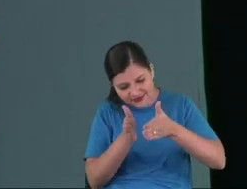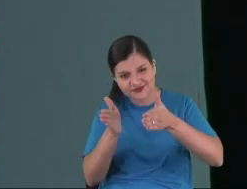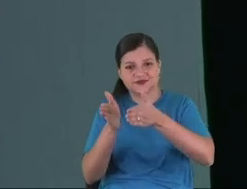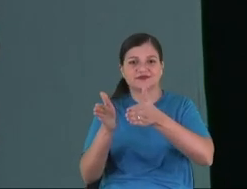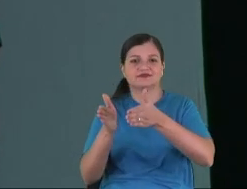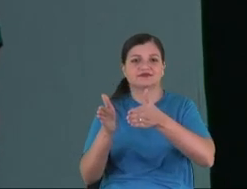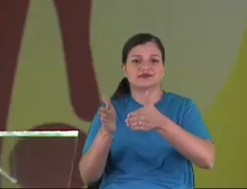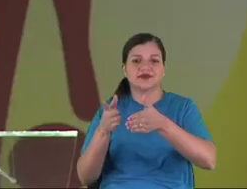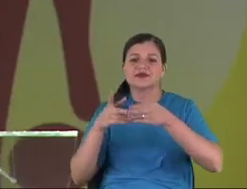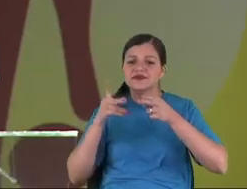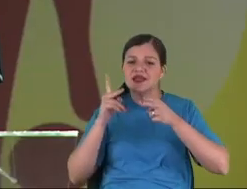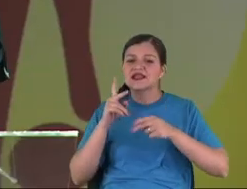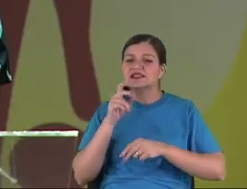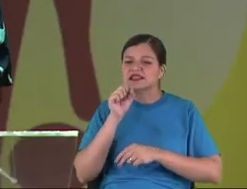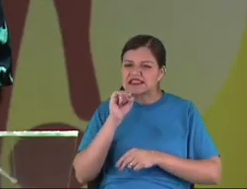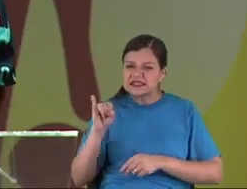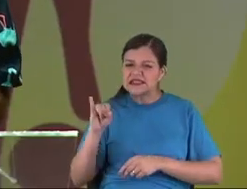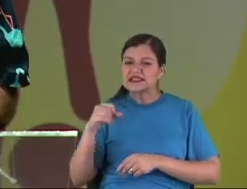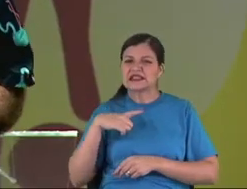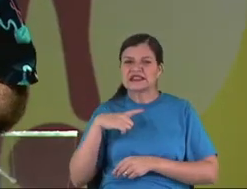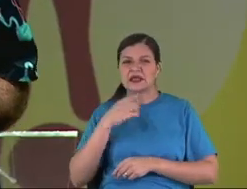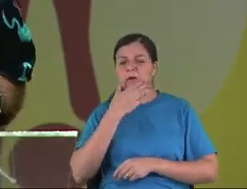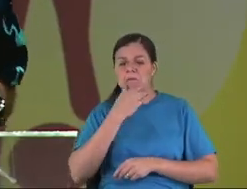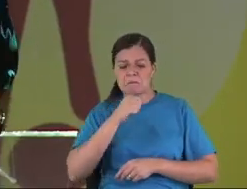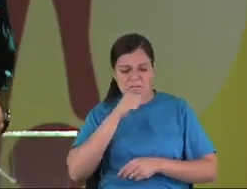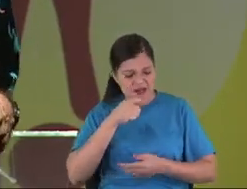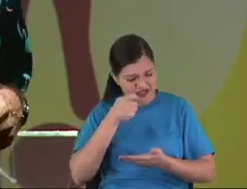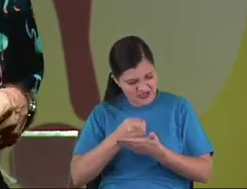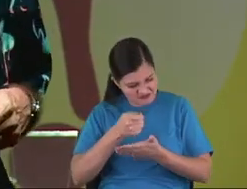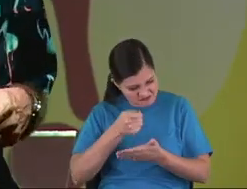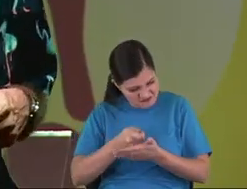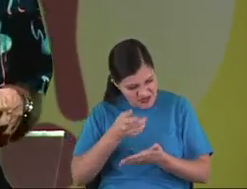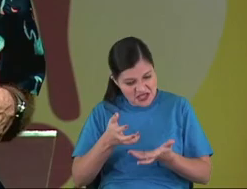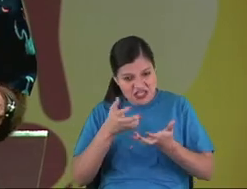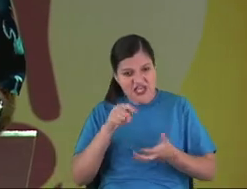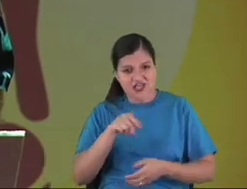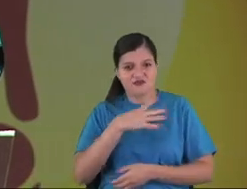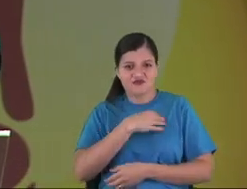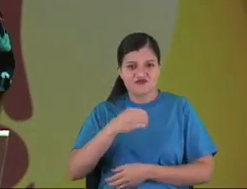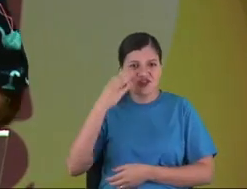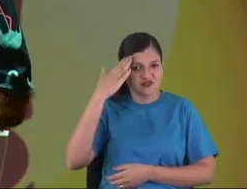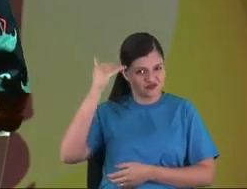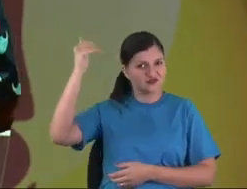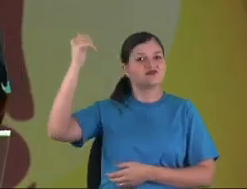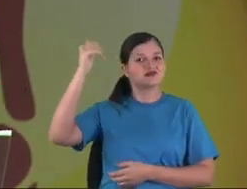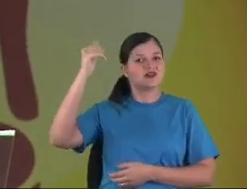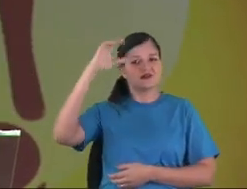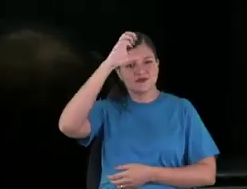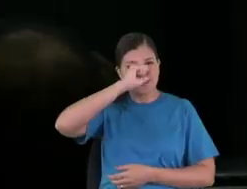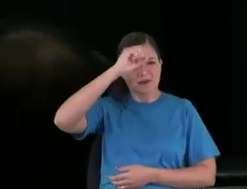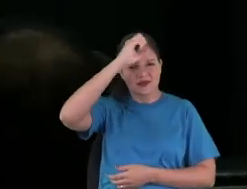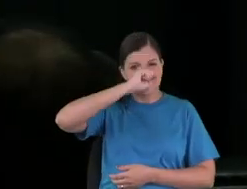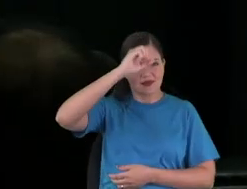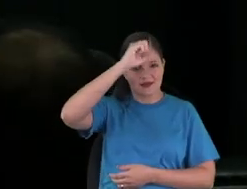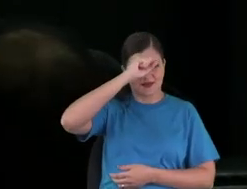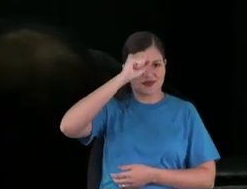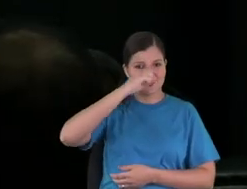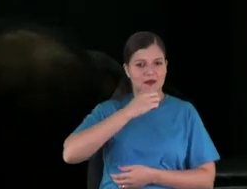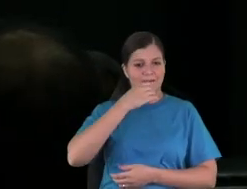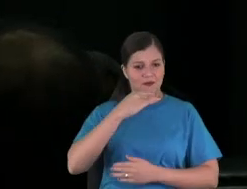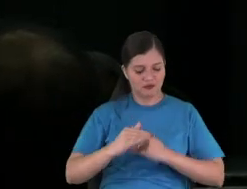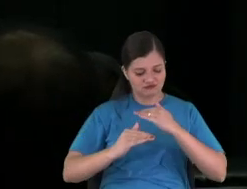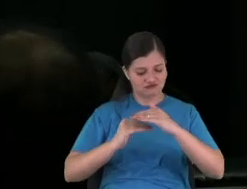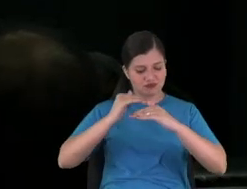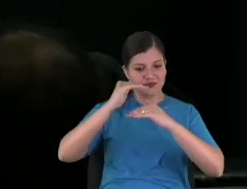small. If you are interested in the success of your kids, of the learning, the good